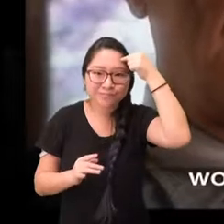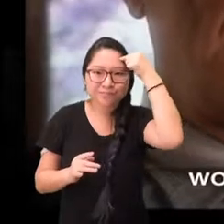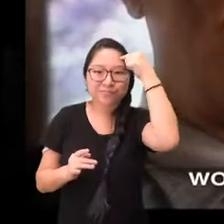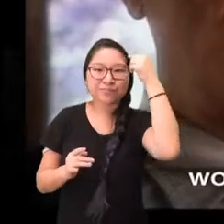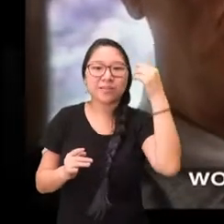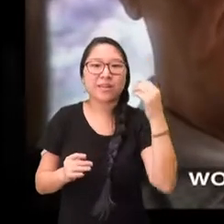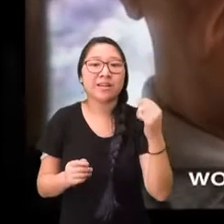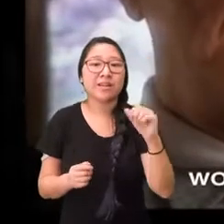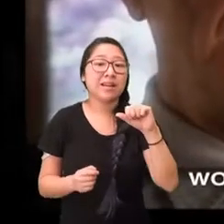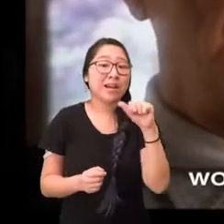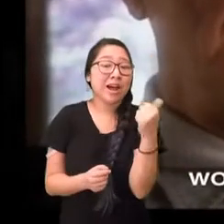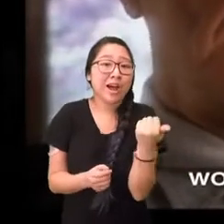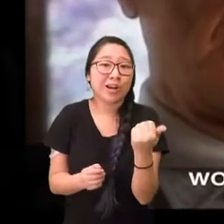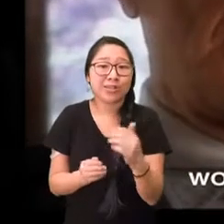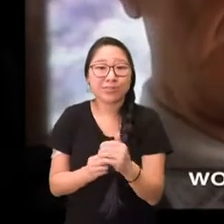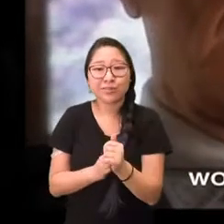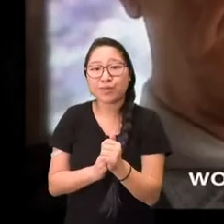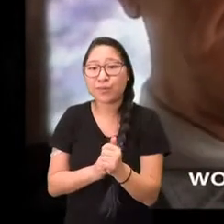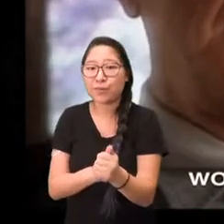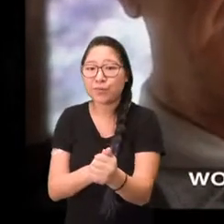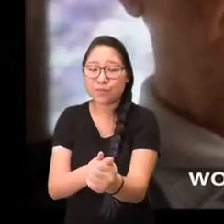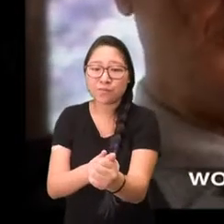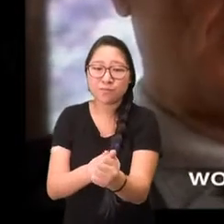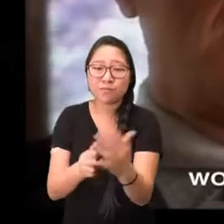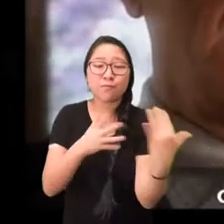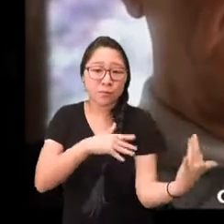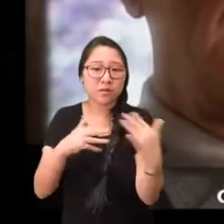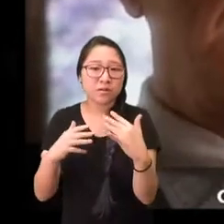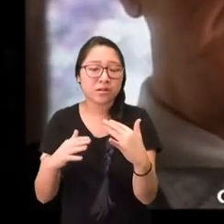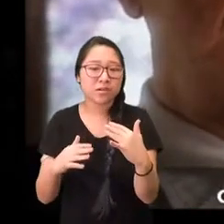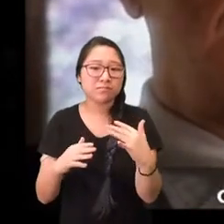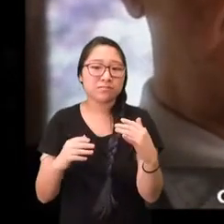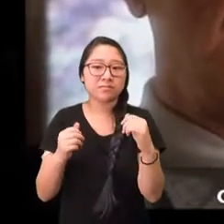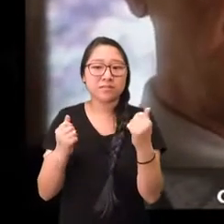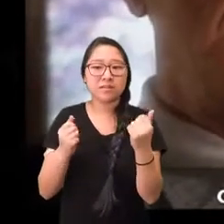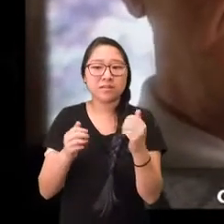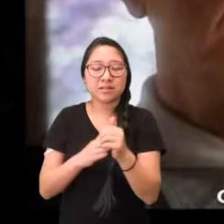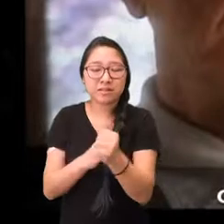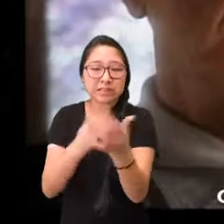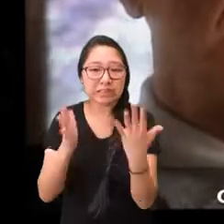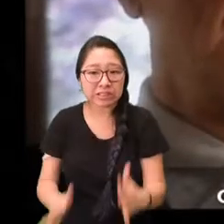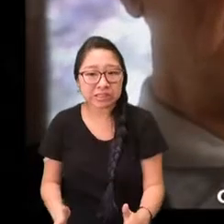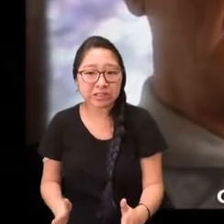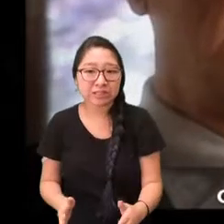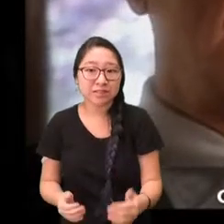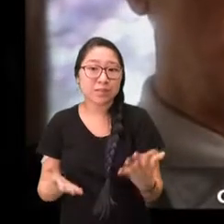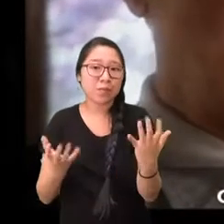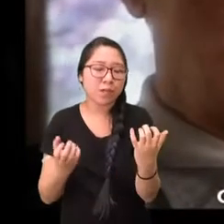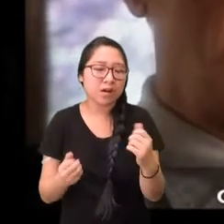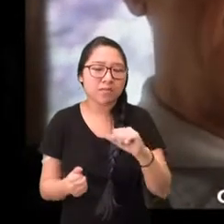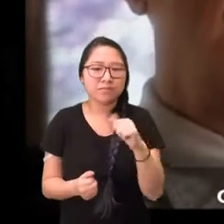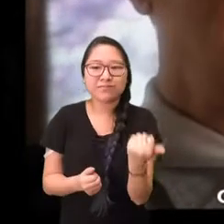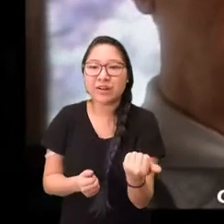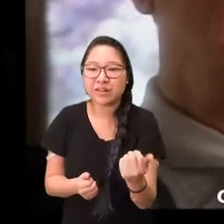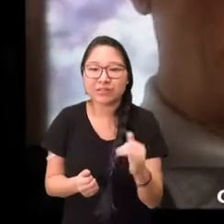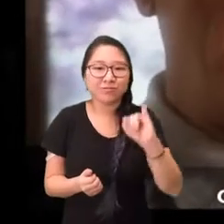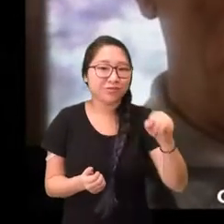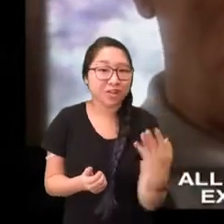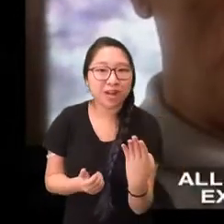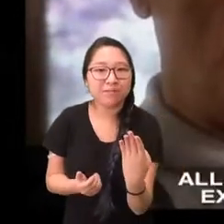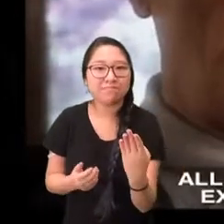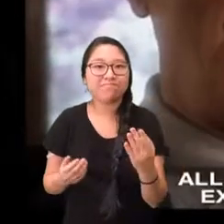would had ever done such a thing I mean in history it seemed Caesar Cromwell